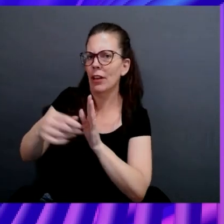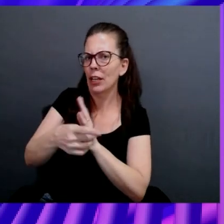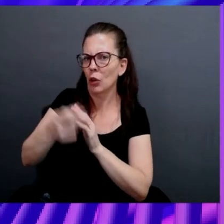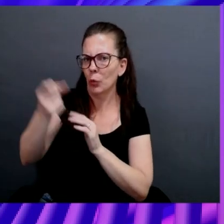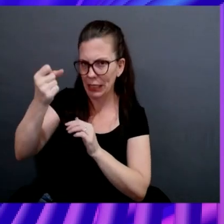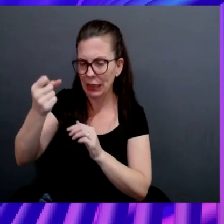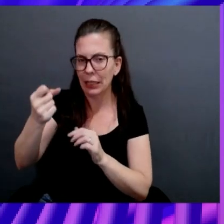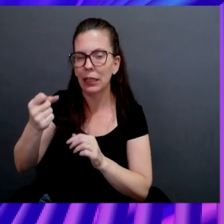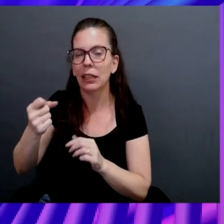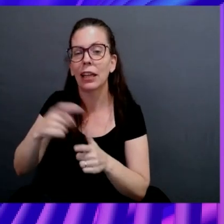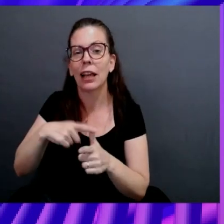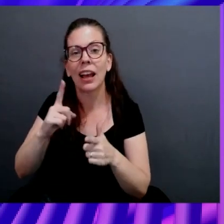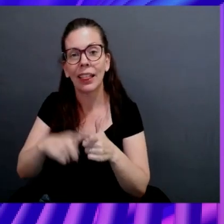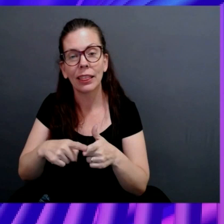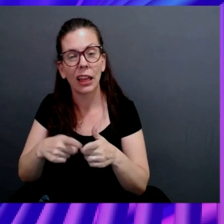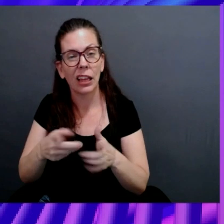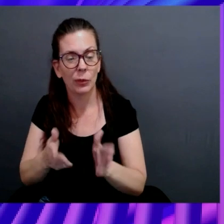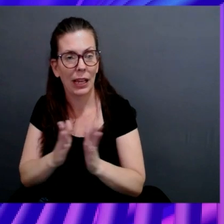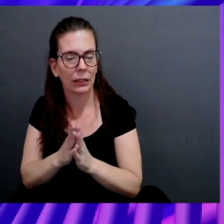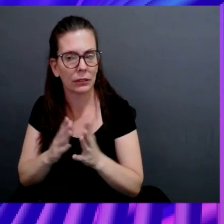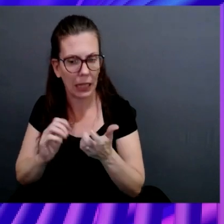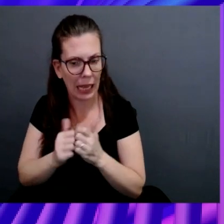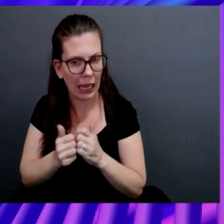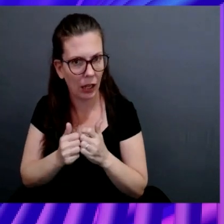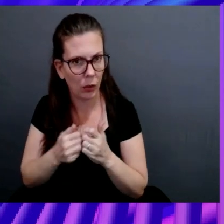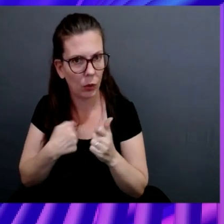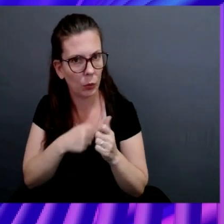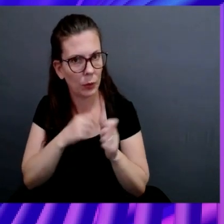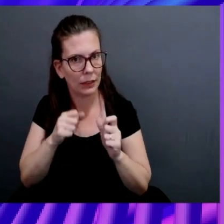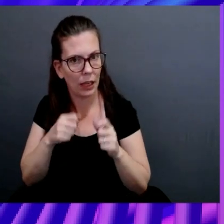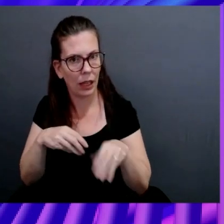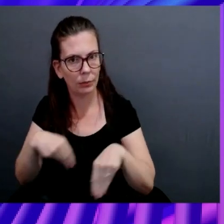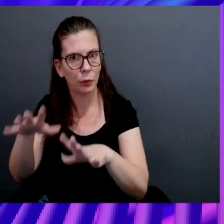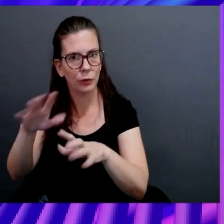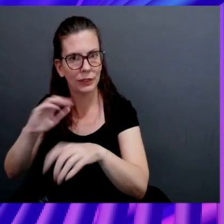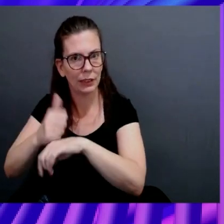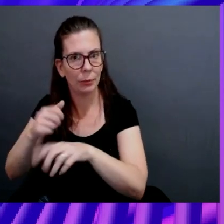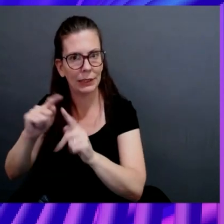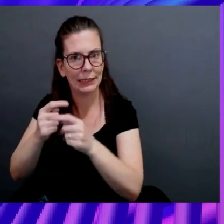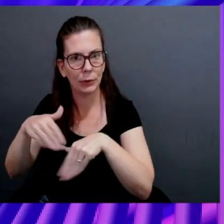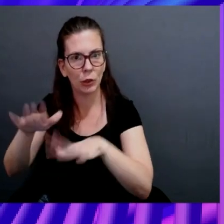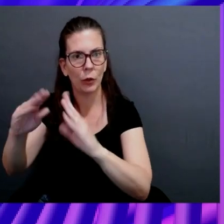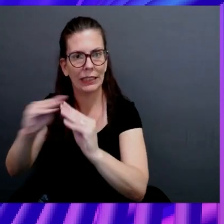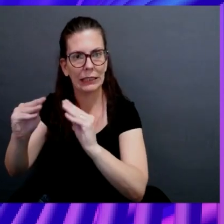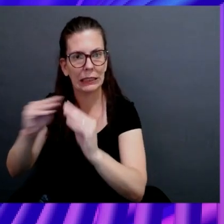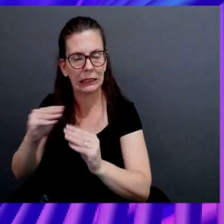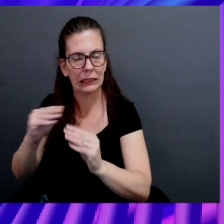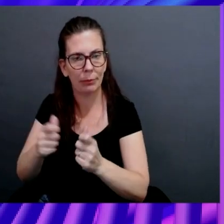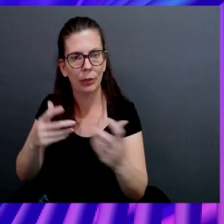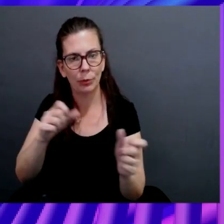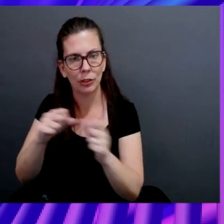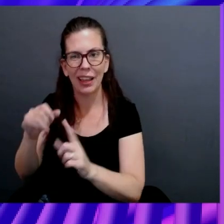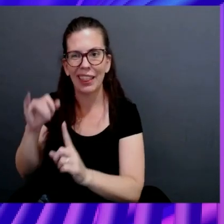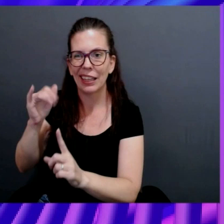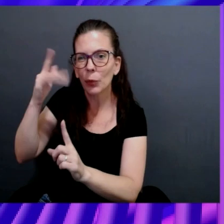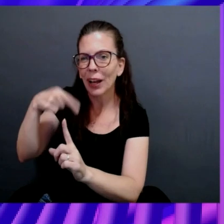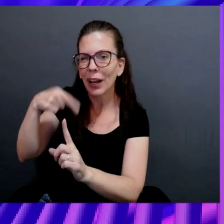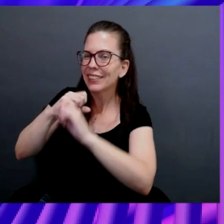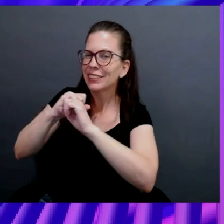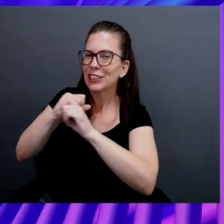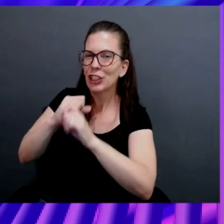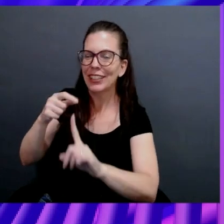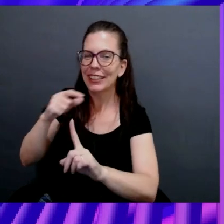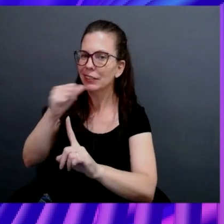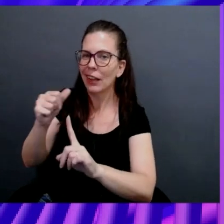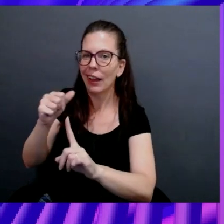then ask a very, like, how can we mobilize the teams to fix it as much as possible? And this is why democratizing security becomes so